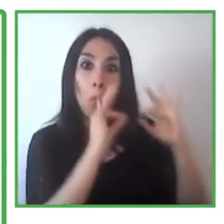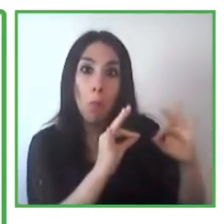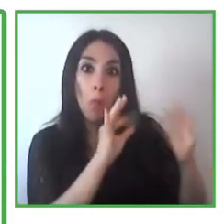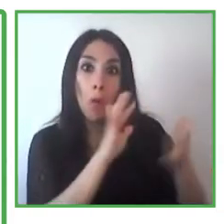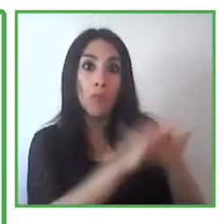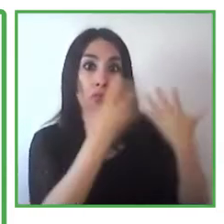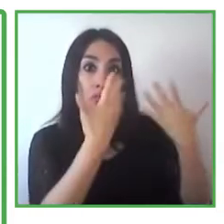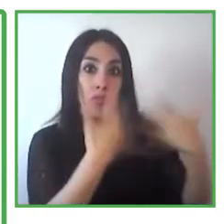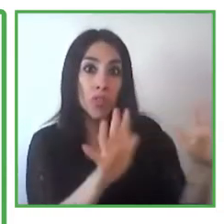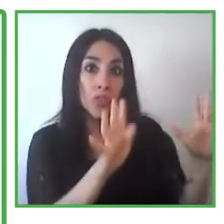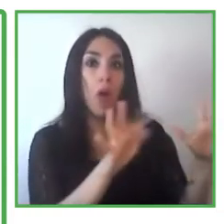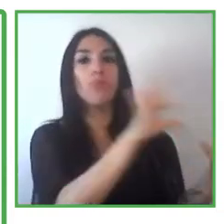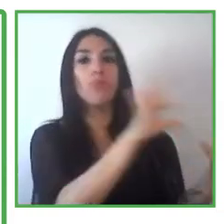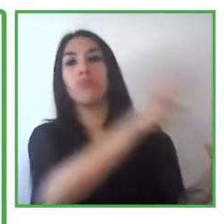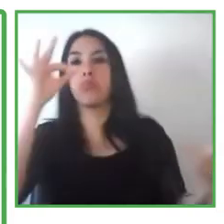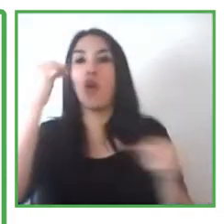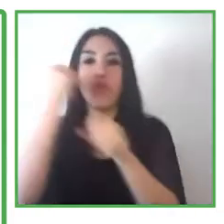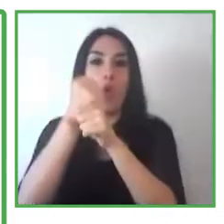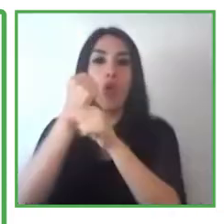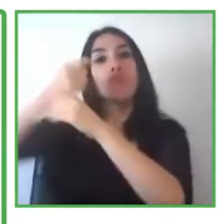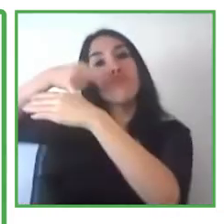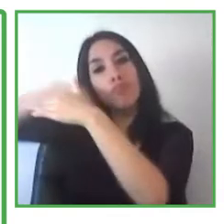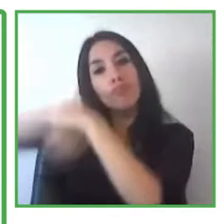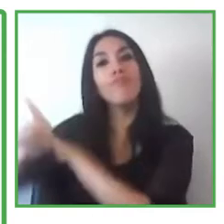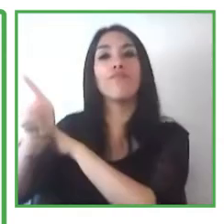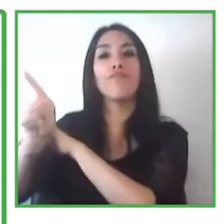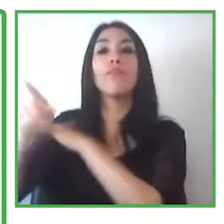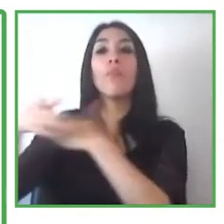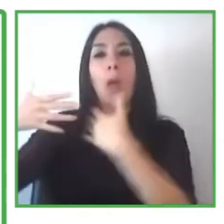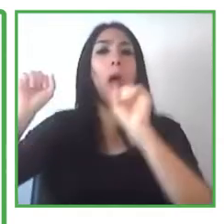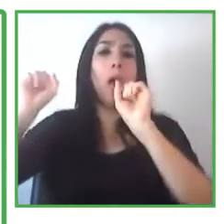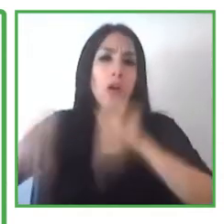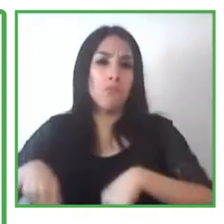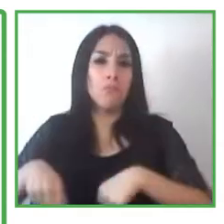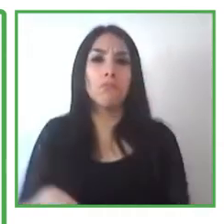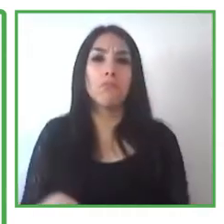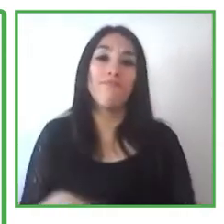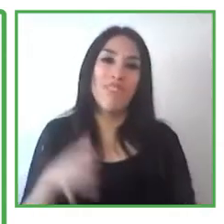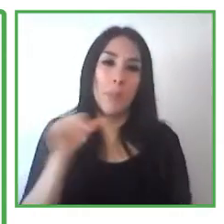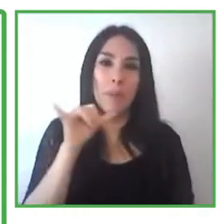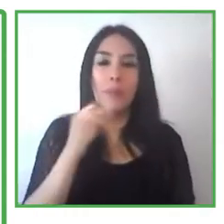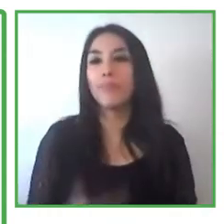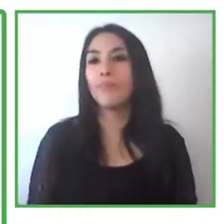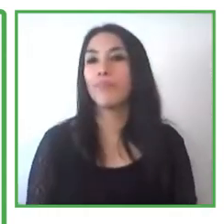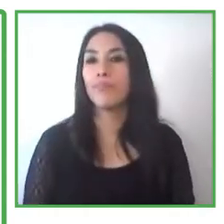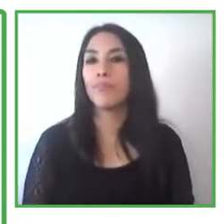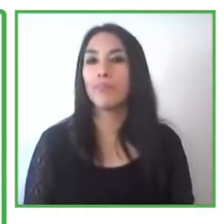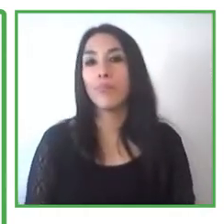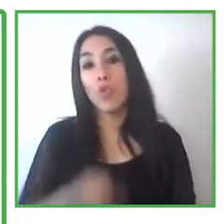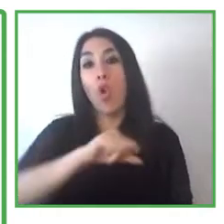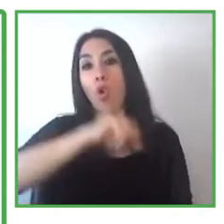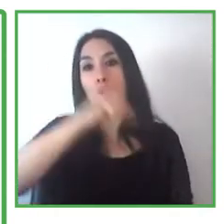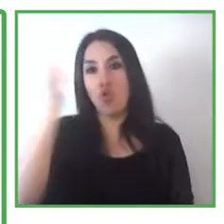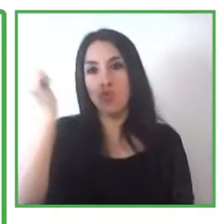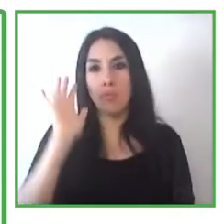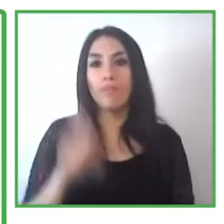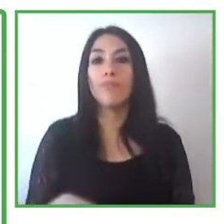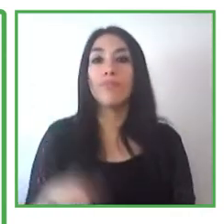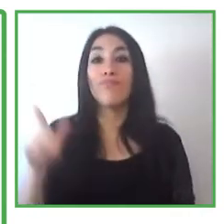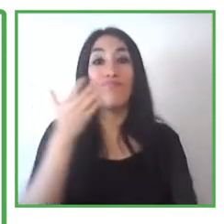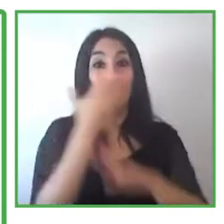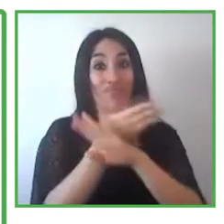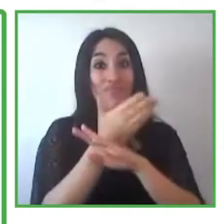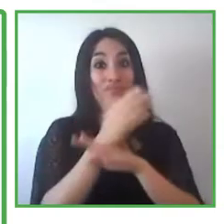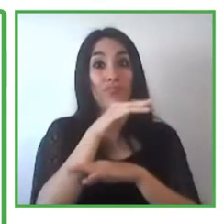finished, they were included in their work positions. They were hired where we have also received